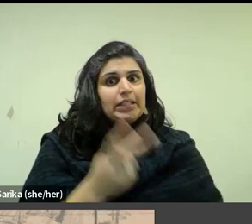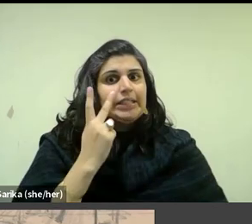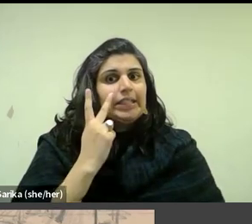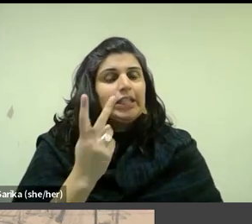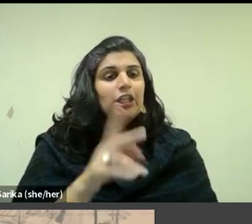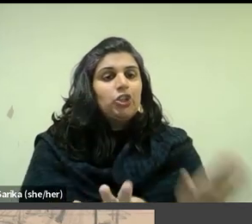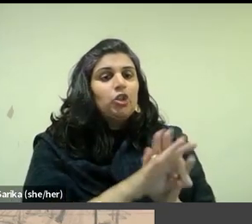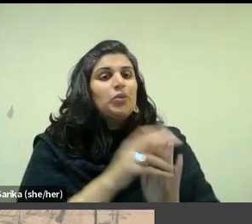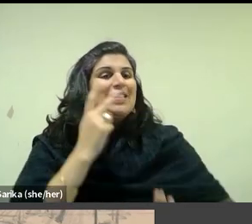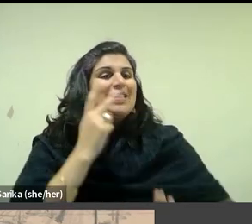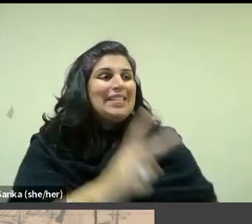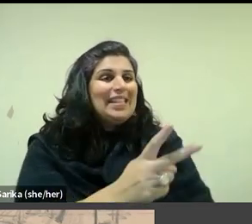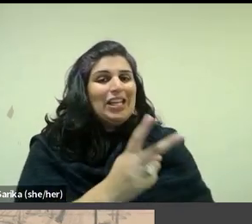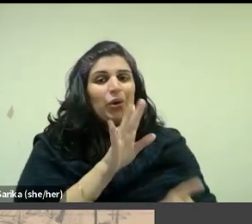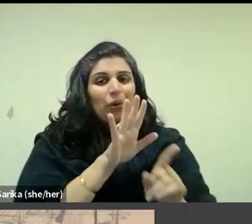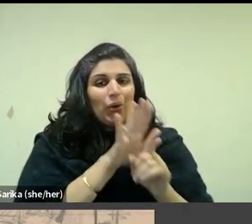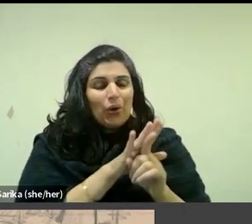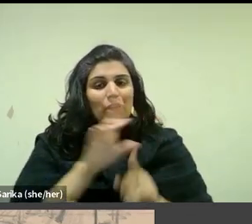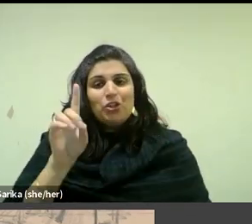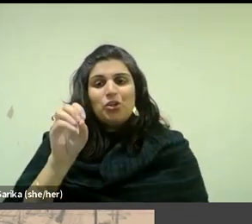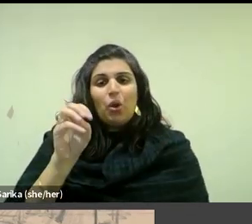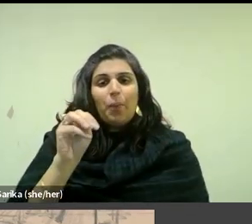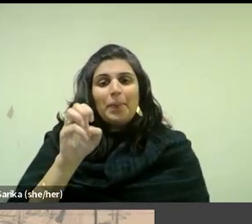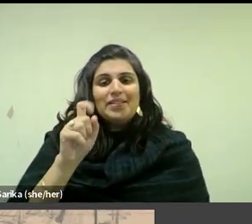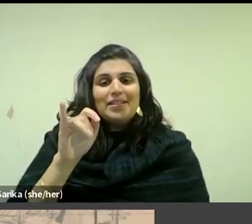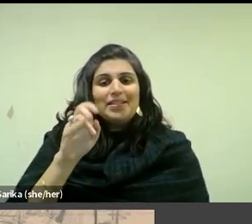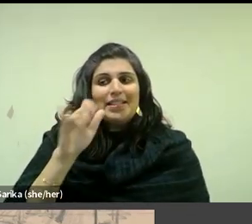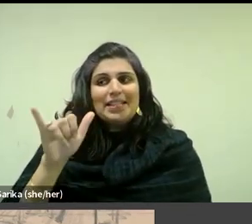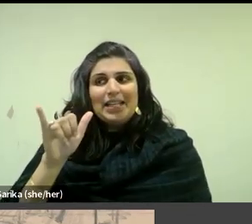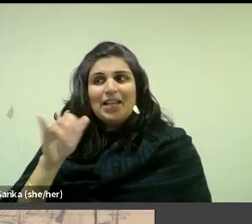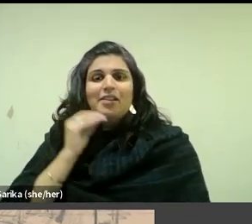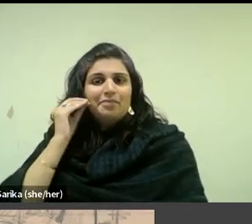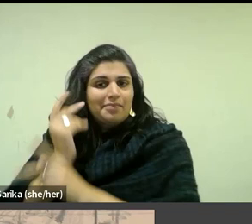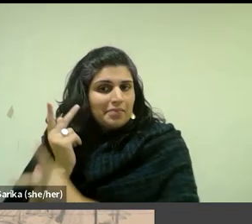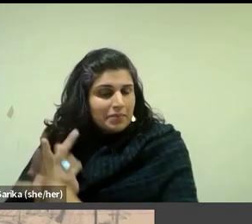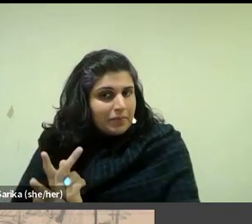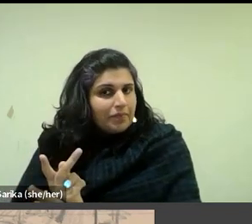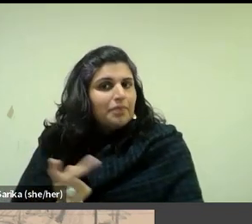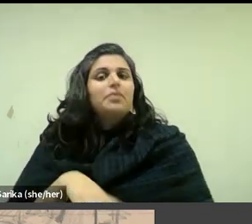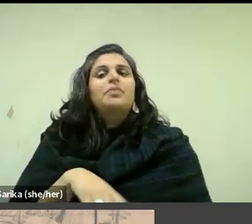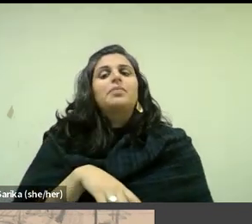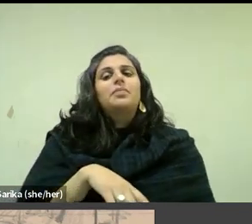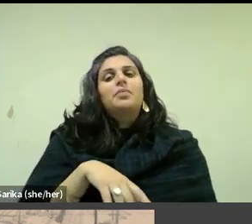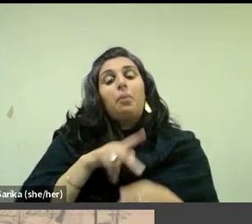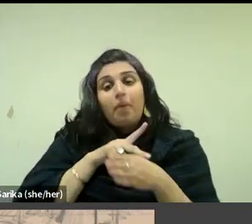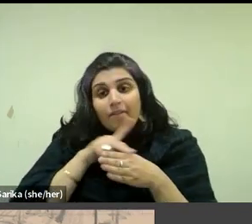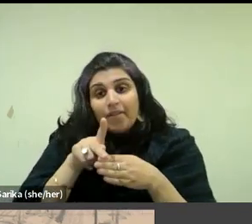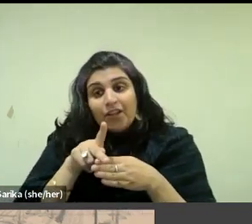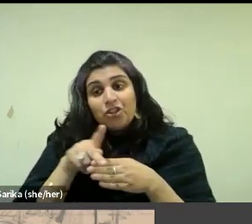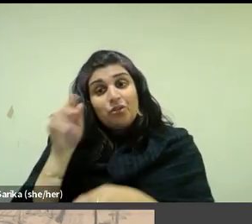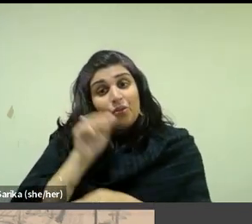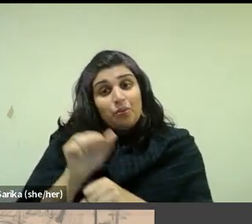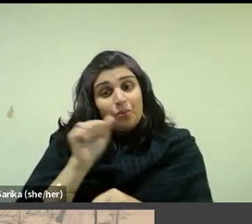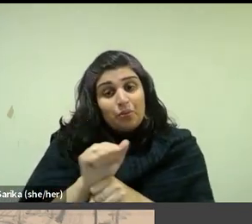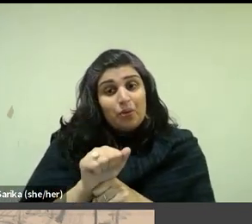words. Evidence of Vuillard seeing his mother's domesticity, particularly her professional labor, predates even the